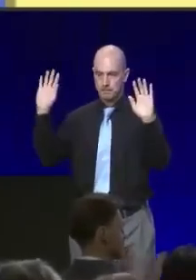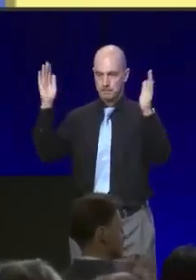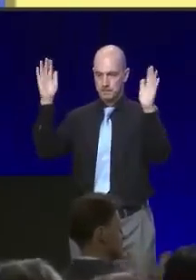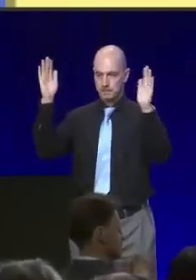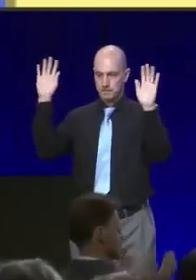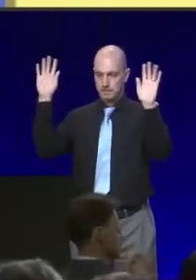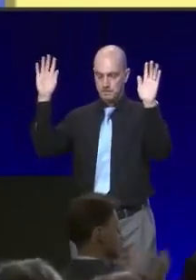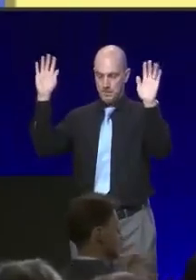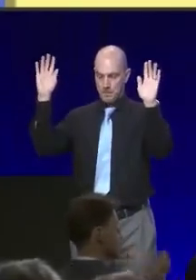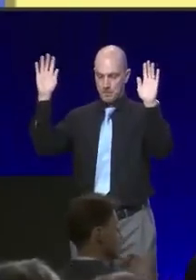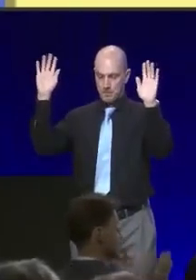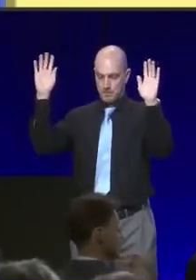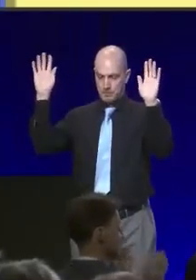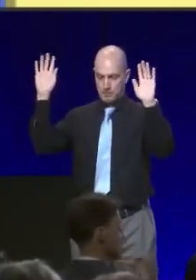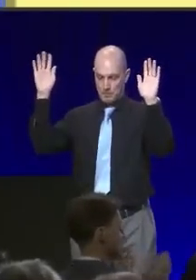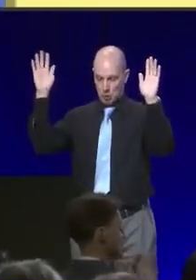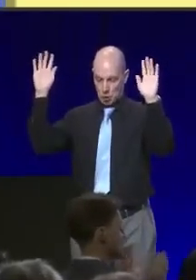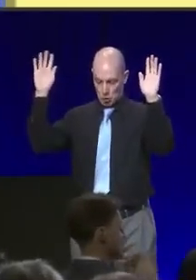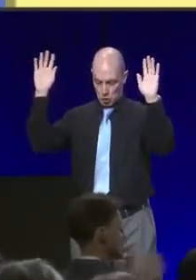So.